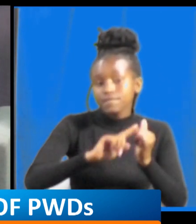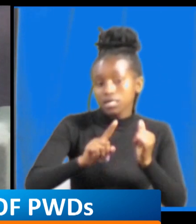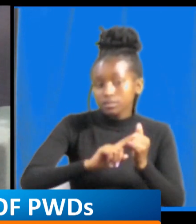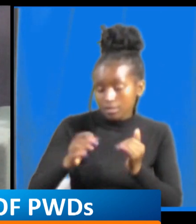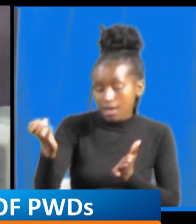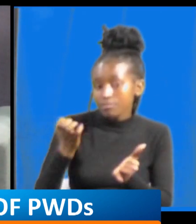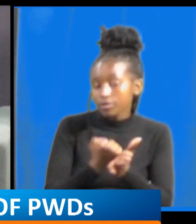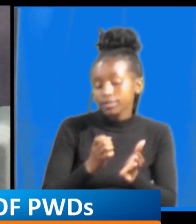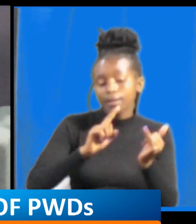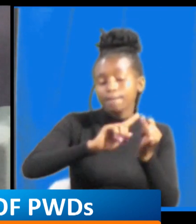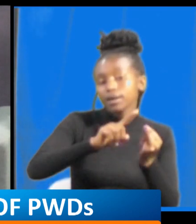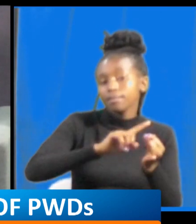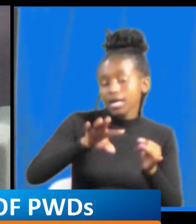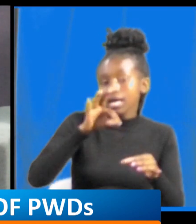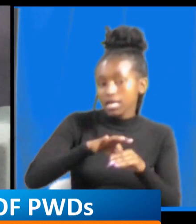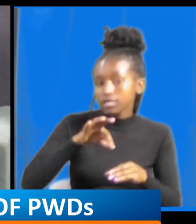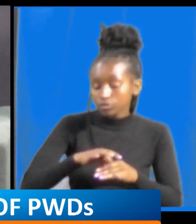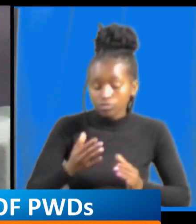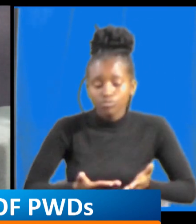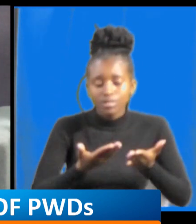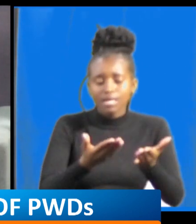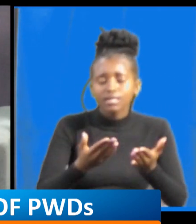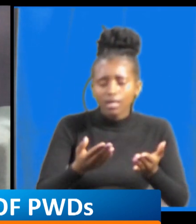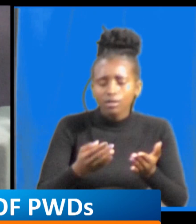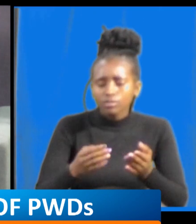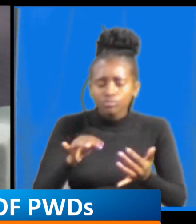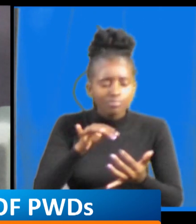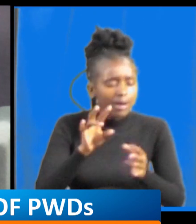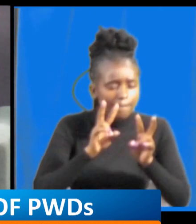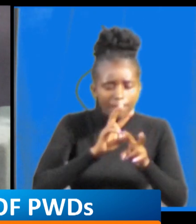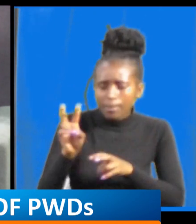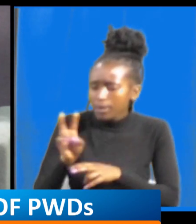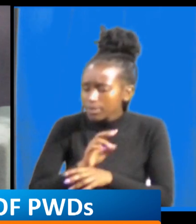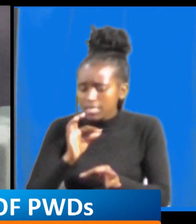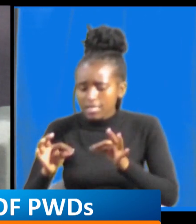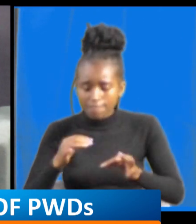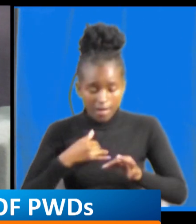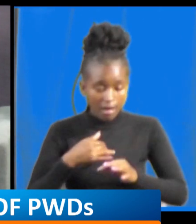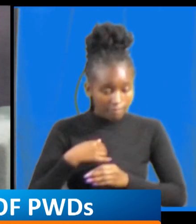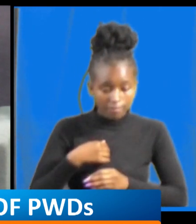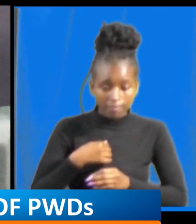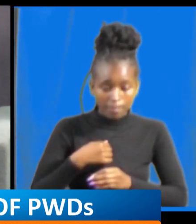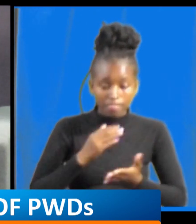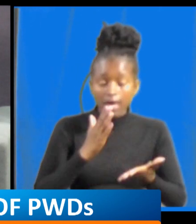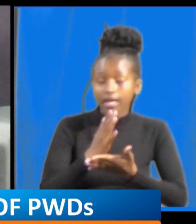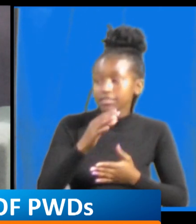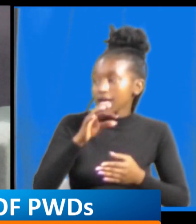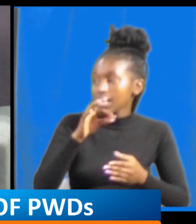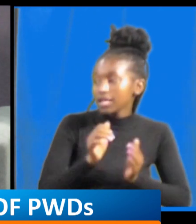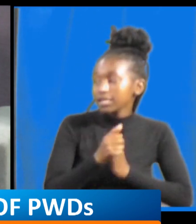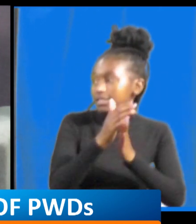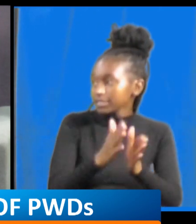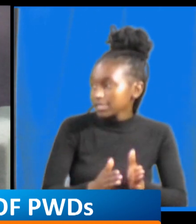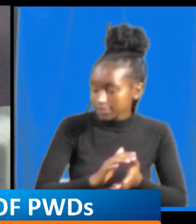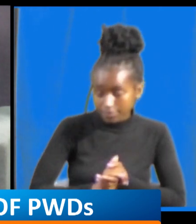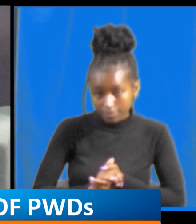elections when we checked are we really electing the right leaders oh you participated in the election too yeah we went so